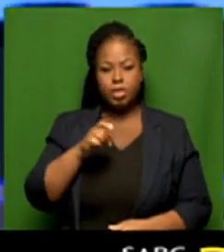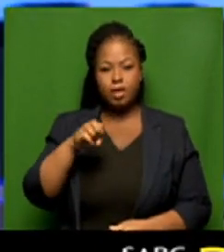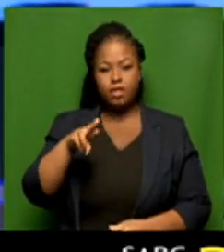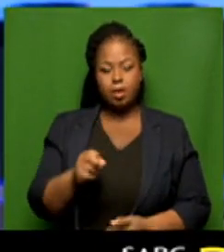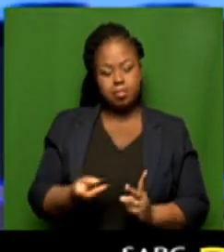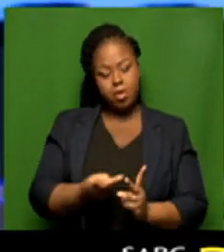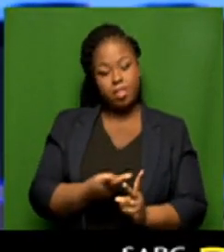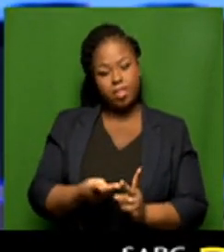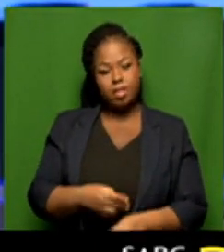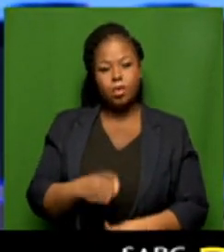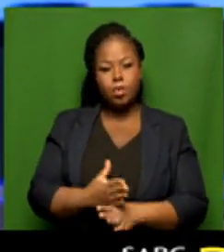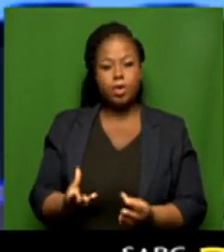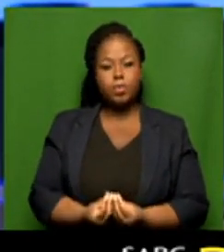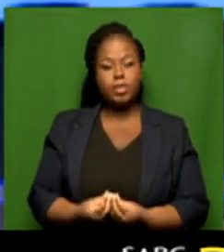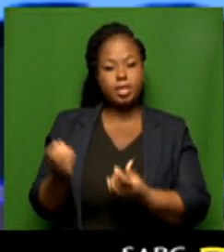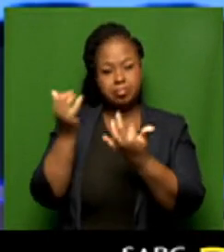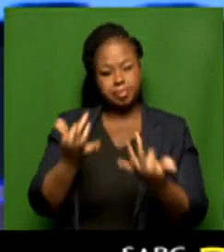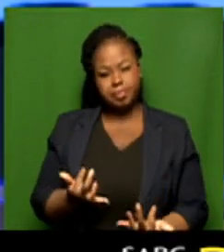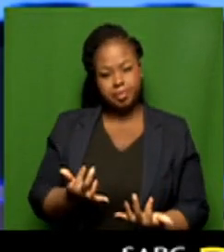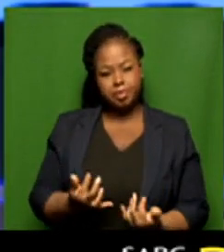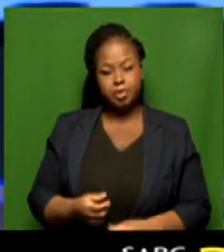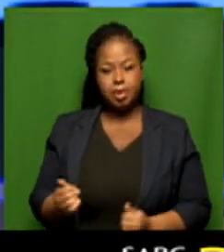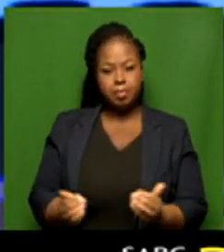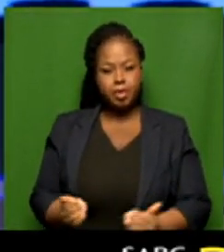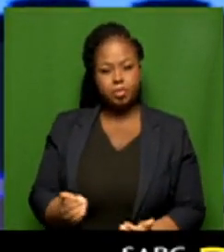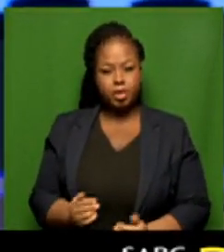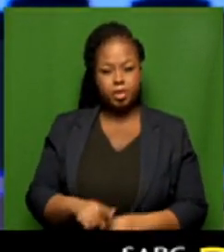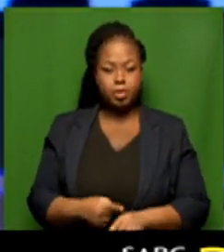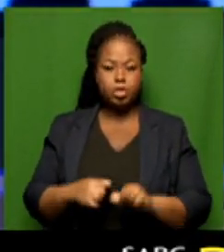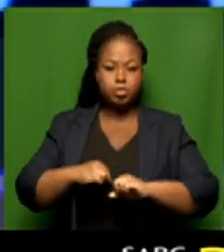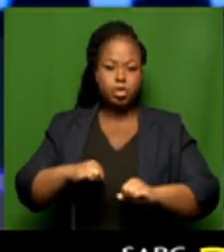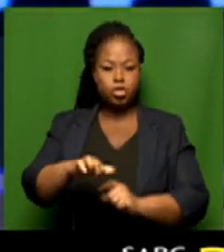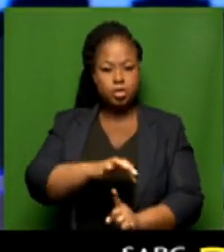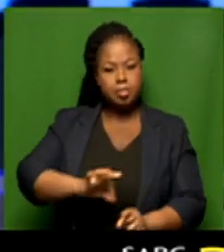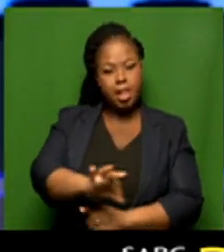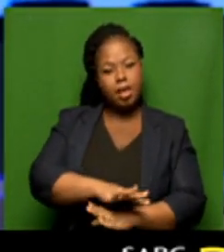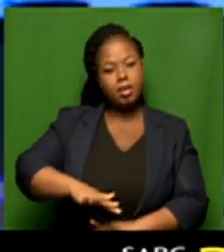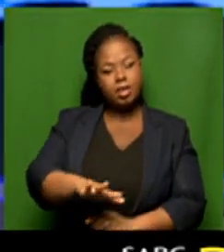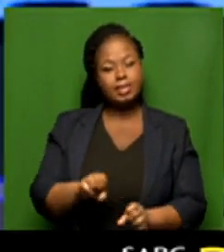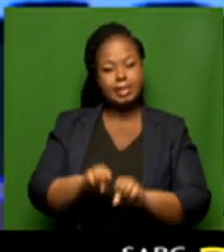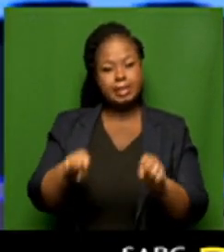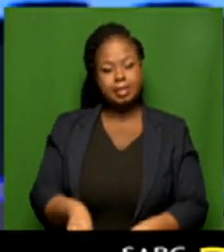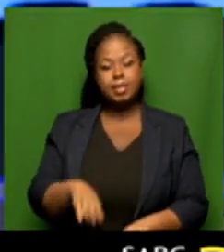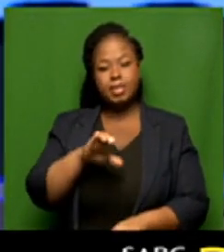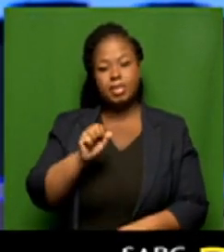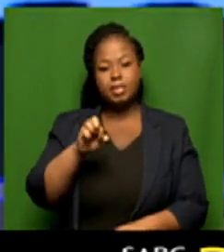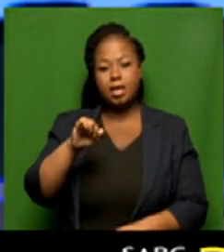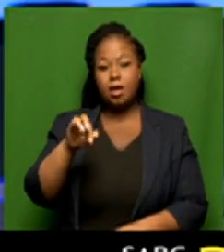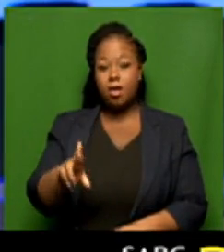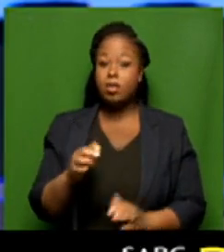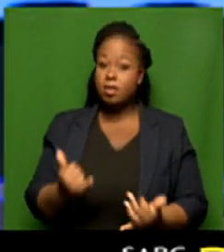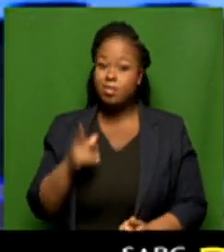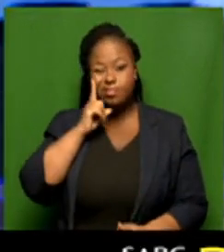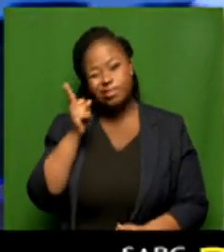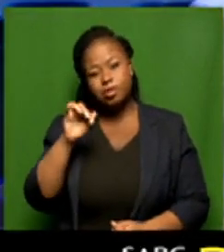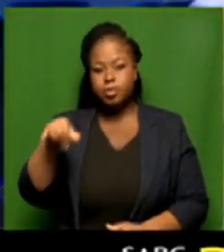both of them working with stats and management with regard to spatial planning and systems at the CSIR. All right, let's get back to